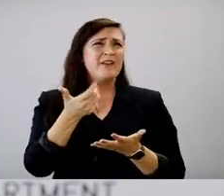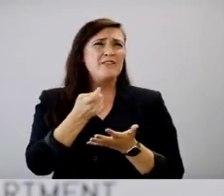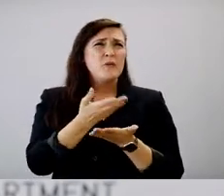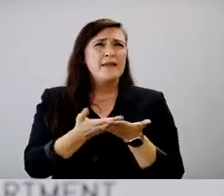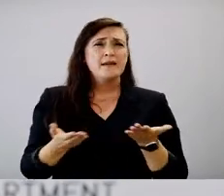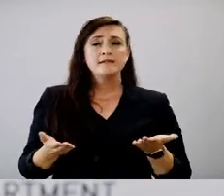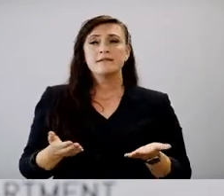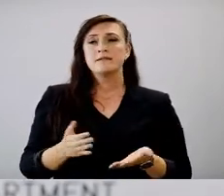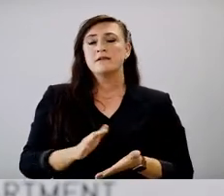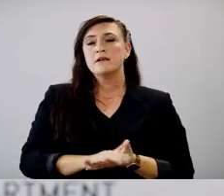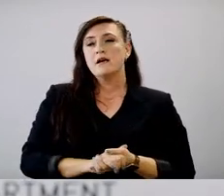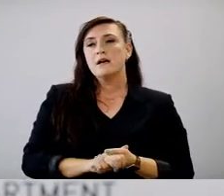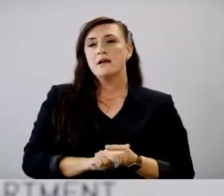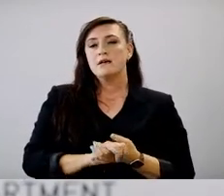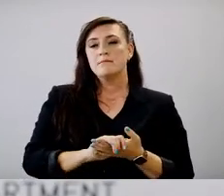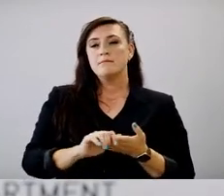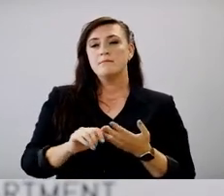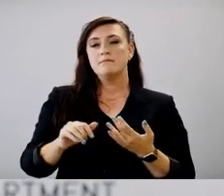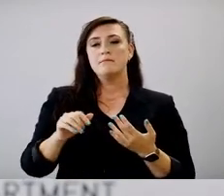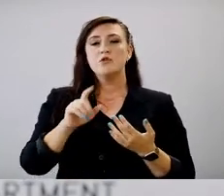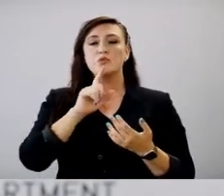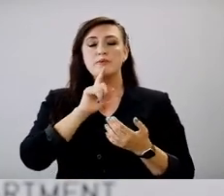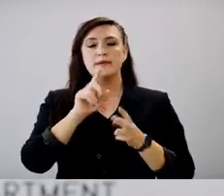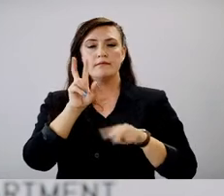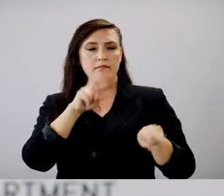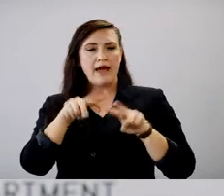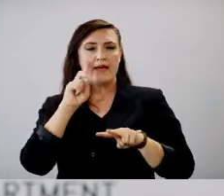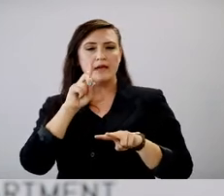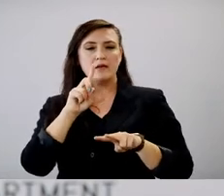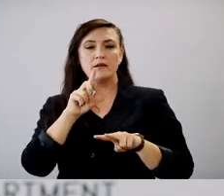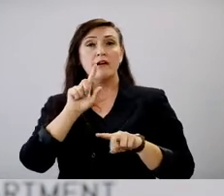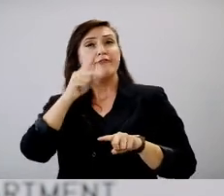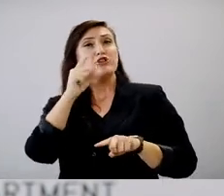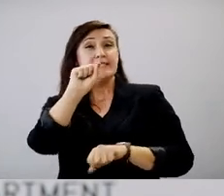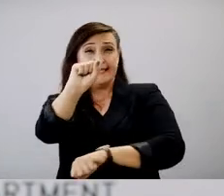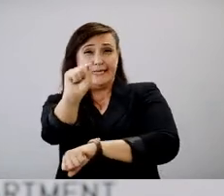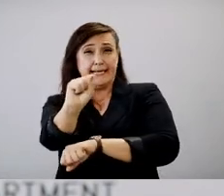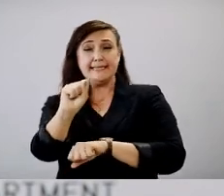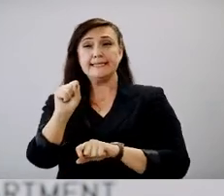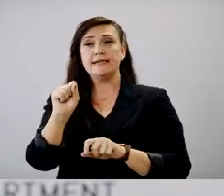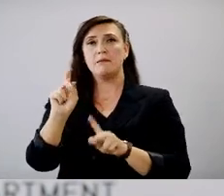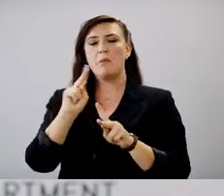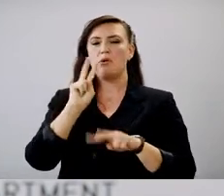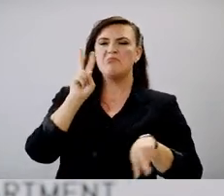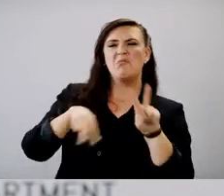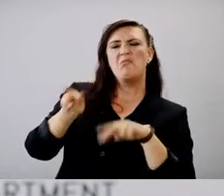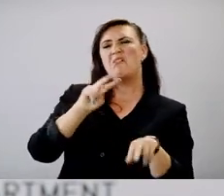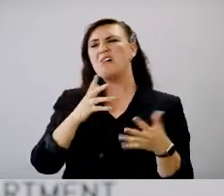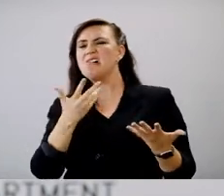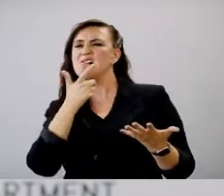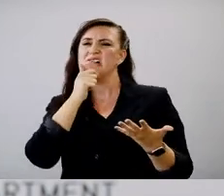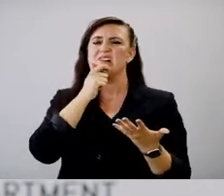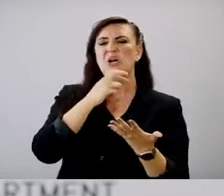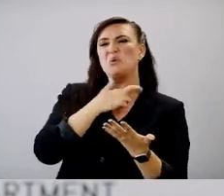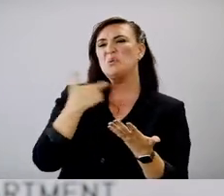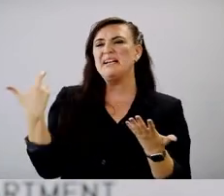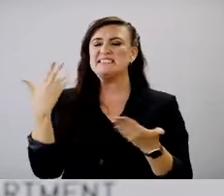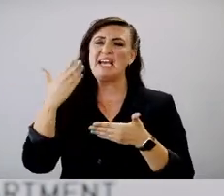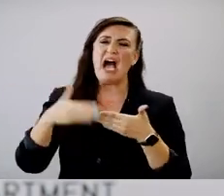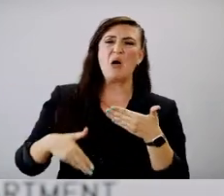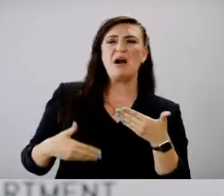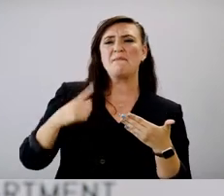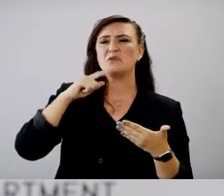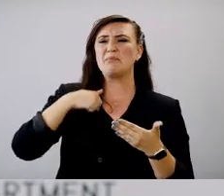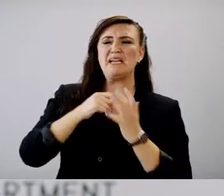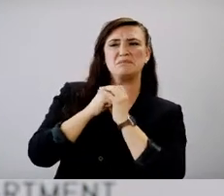when, or, or a number of things when you look at it. So I think, yes, they're, they're looking at the outcome, you know, the outcomes they're